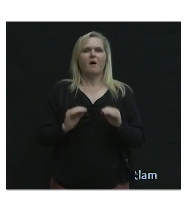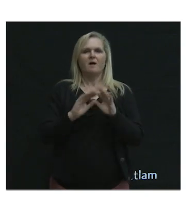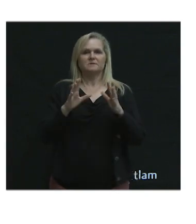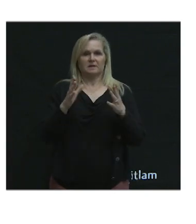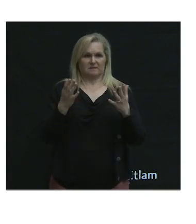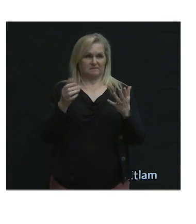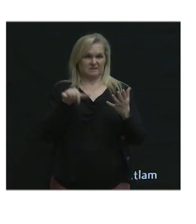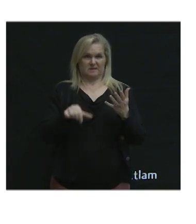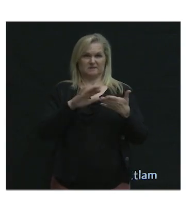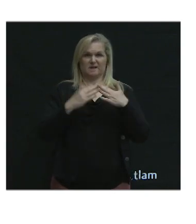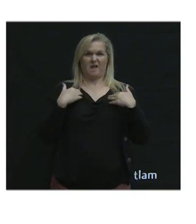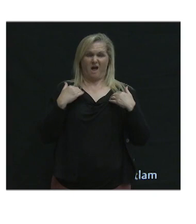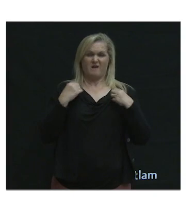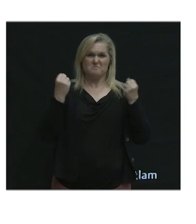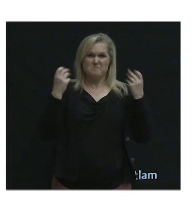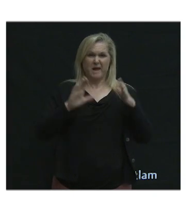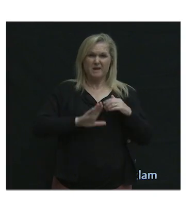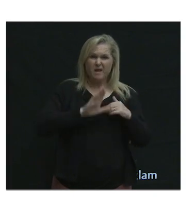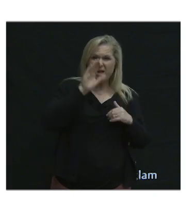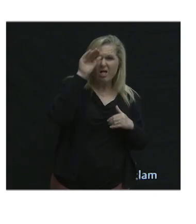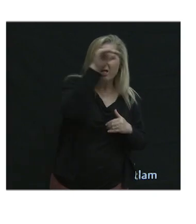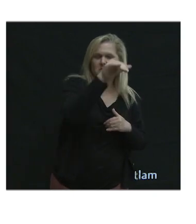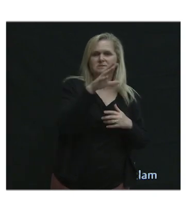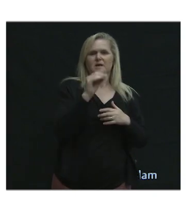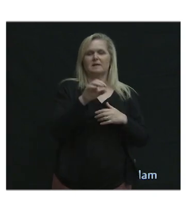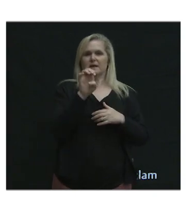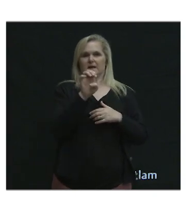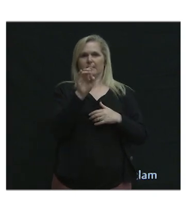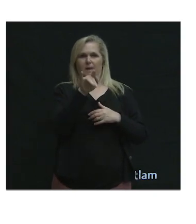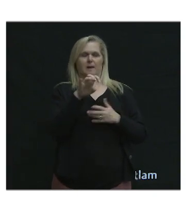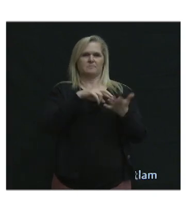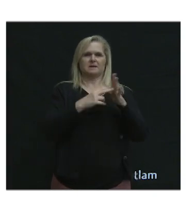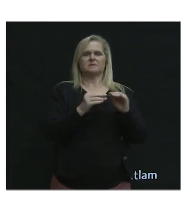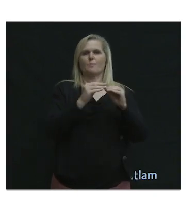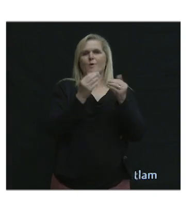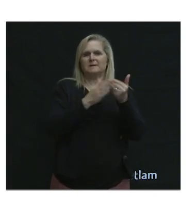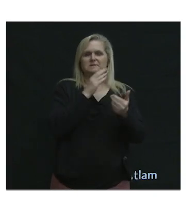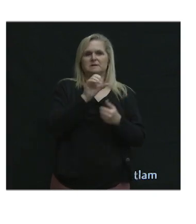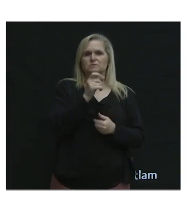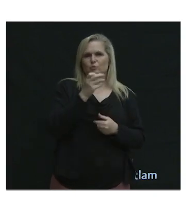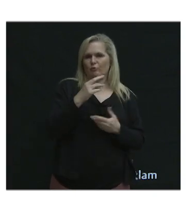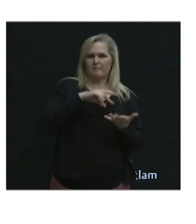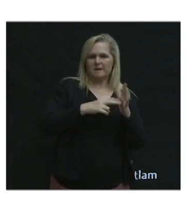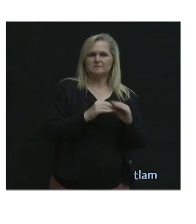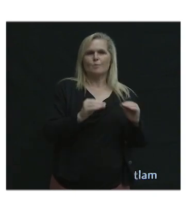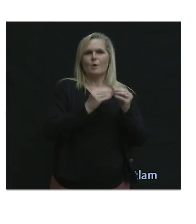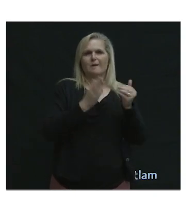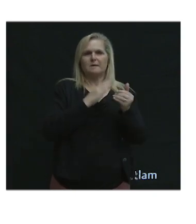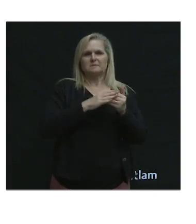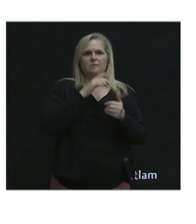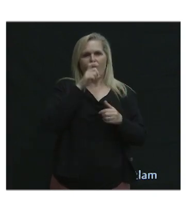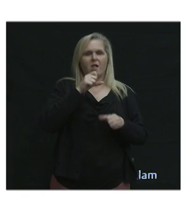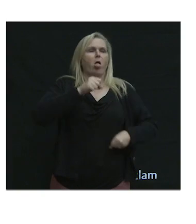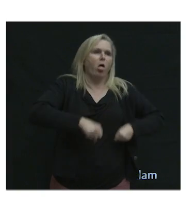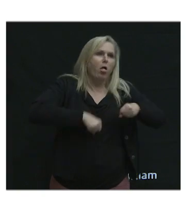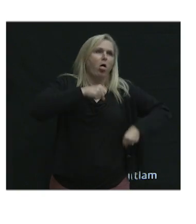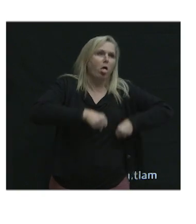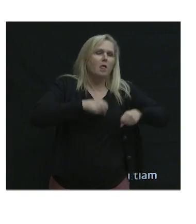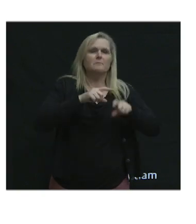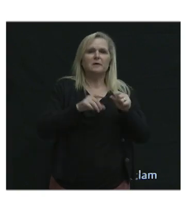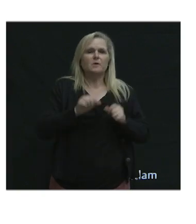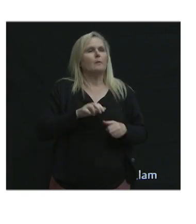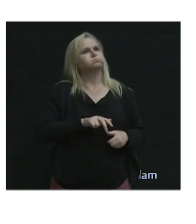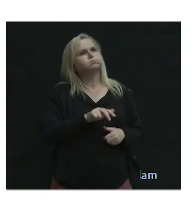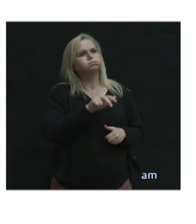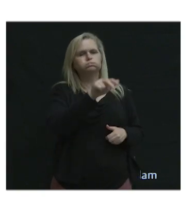of hills, so you appreciate the fact that an e-bike makes it all easier, or even in a scooter, to get up all of these hills. But it also